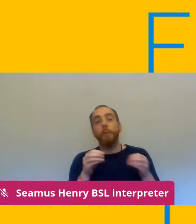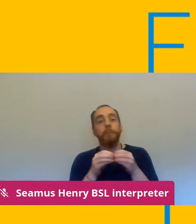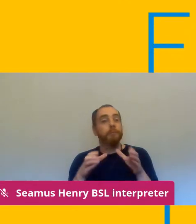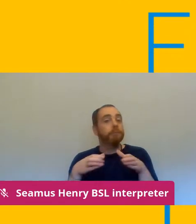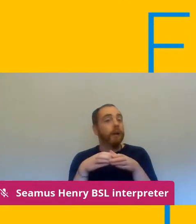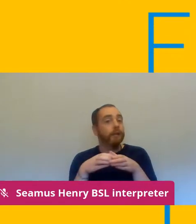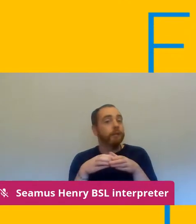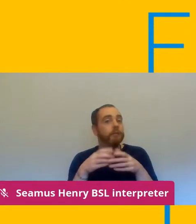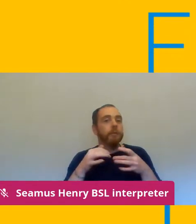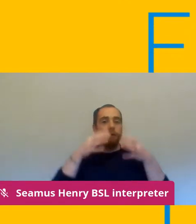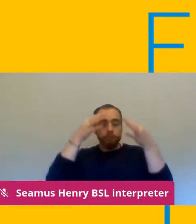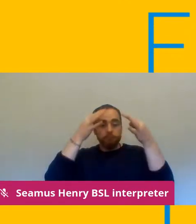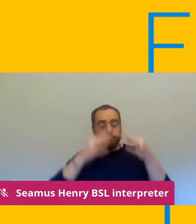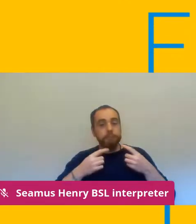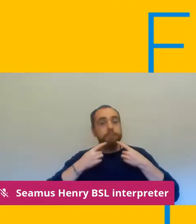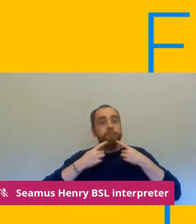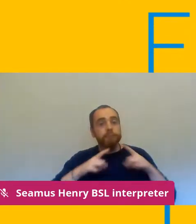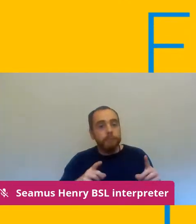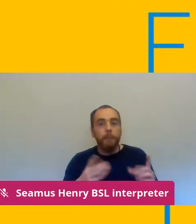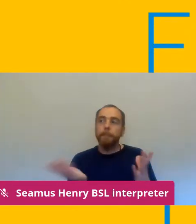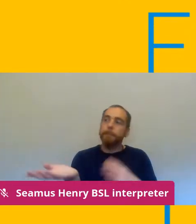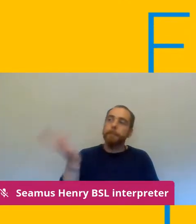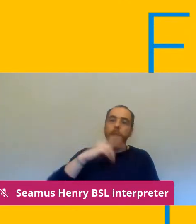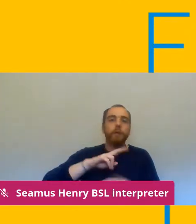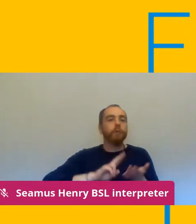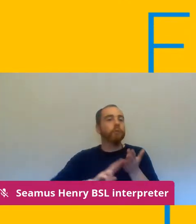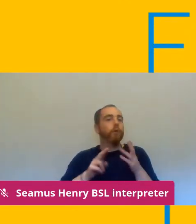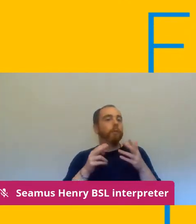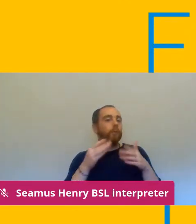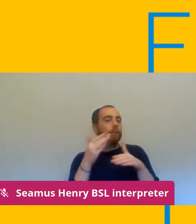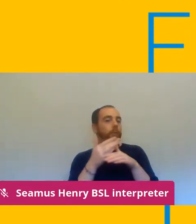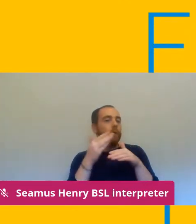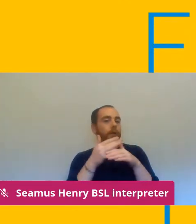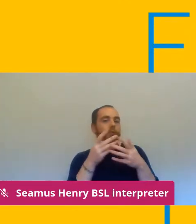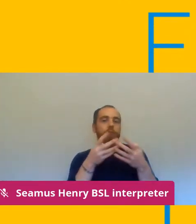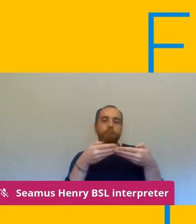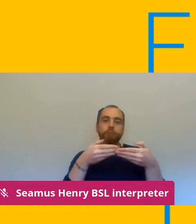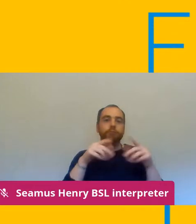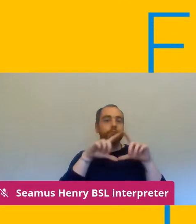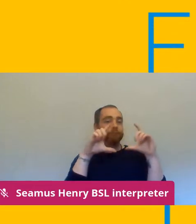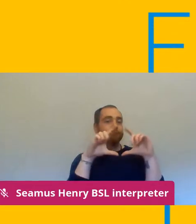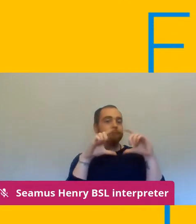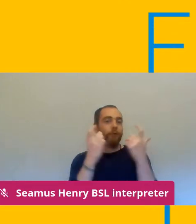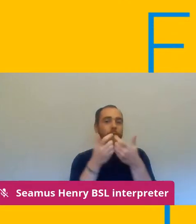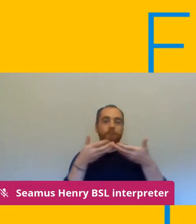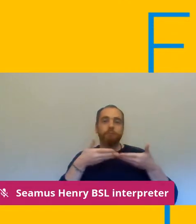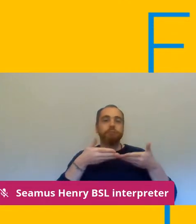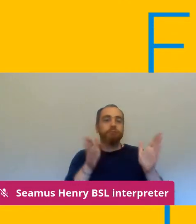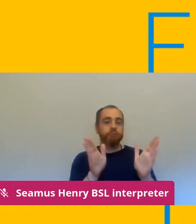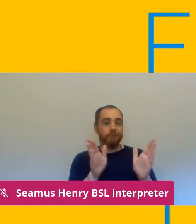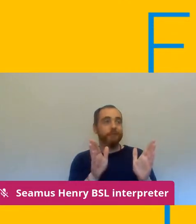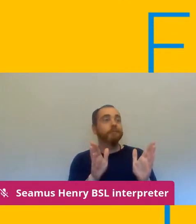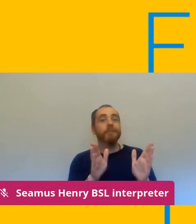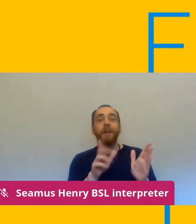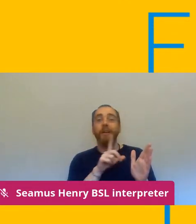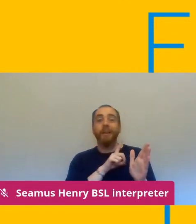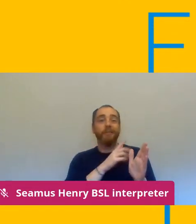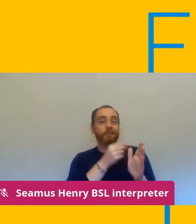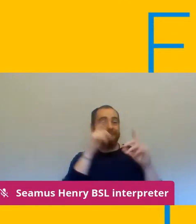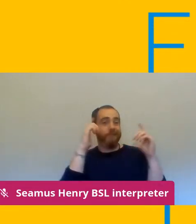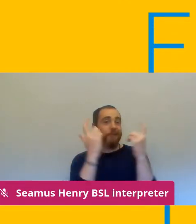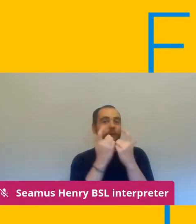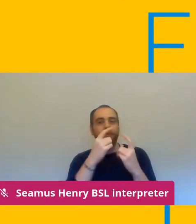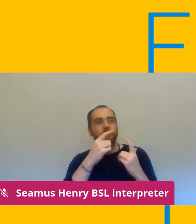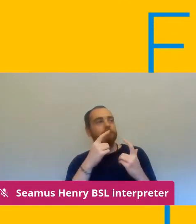instruction for members to return to the workplace because employers don't agree with what our health and safety reps or branch officers are saying